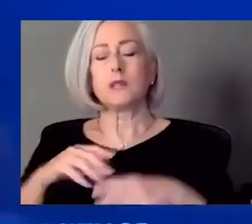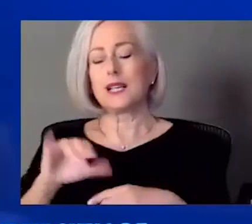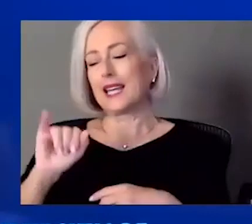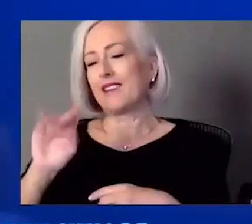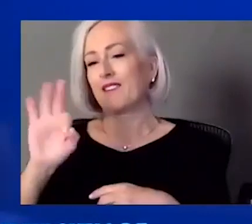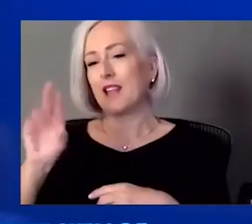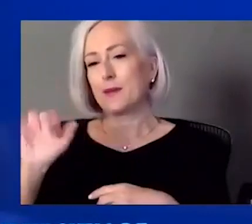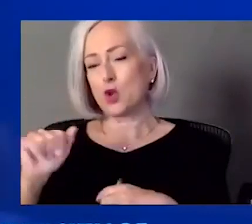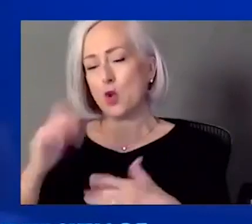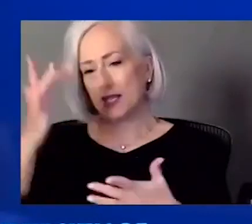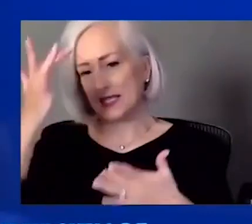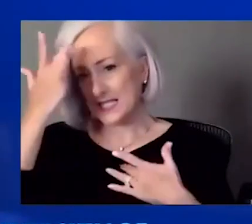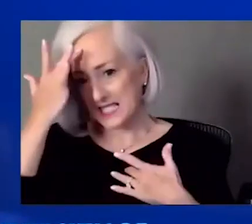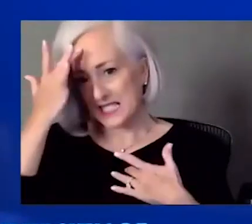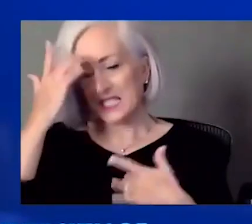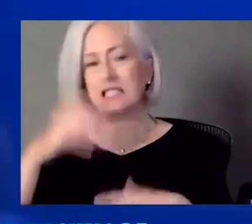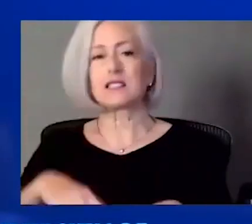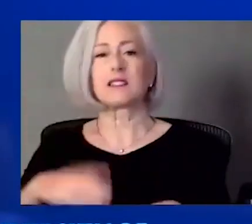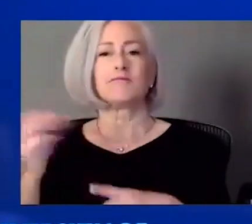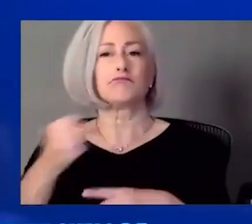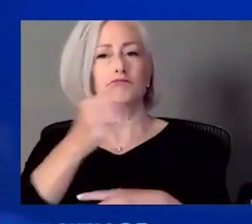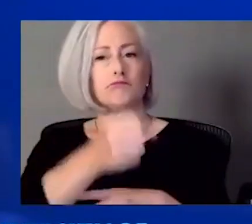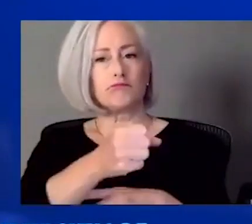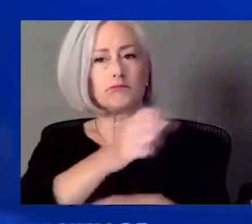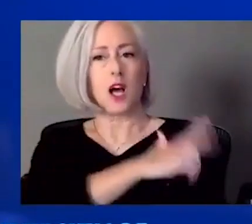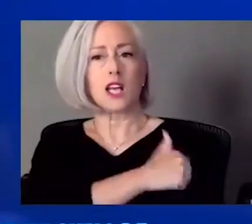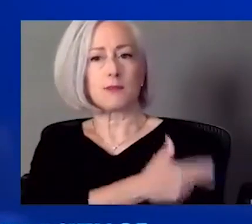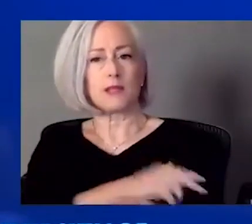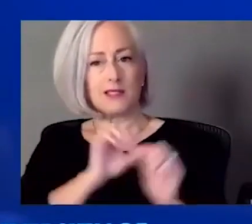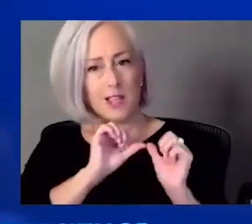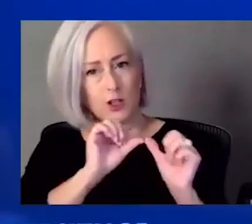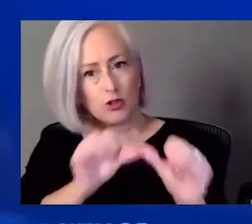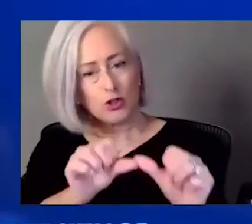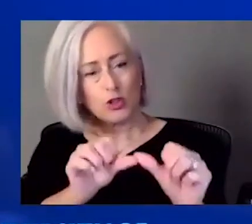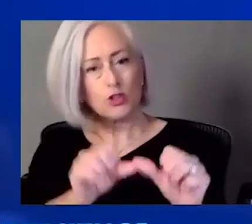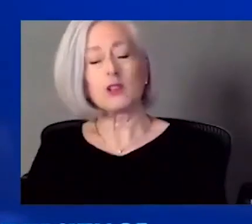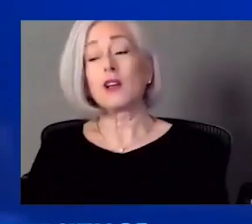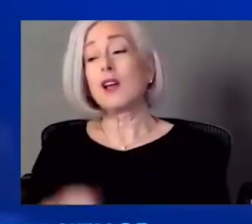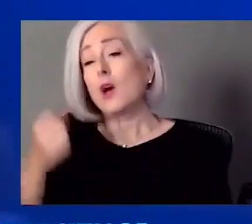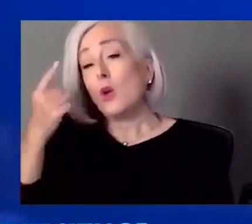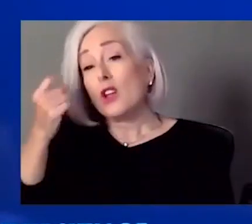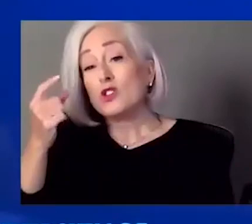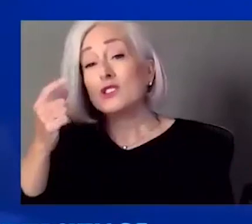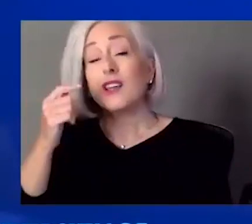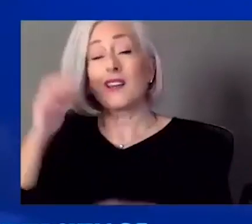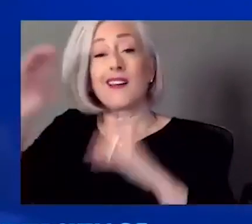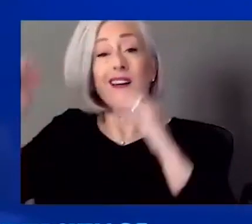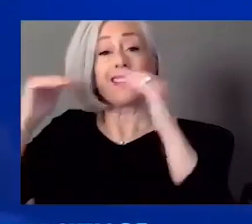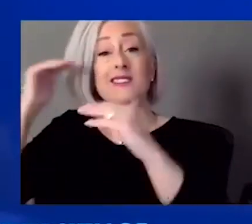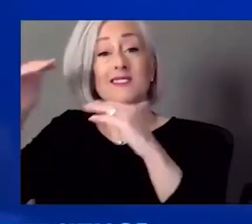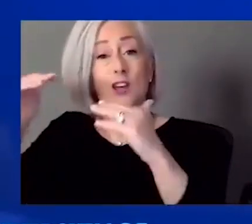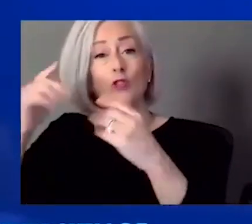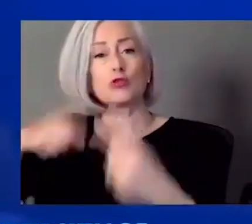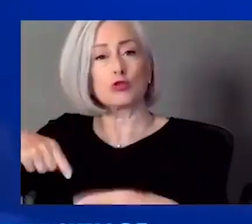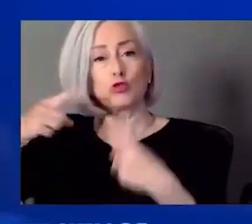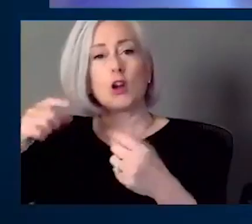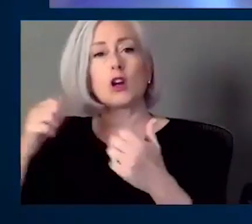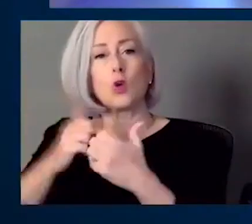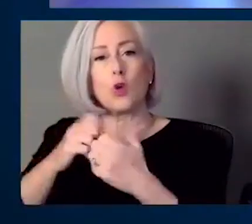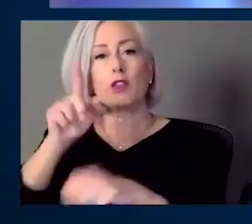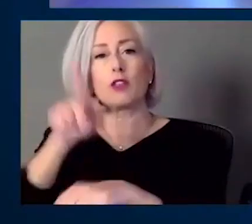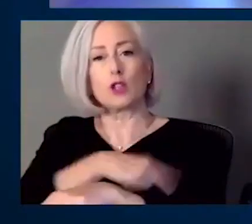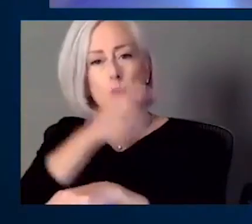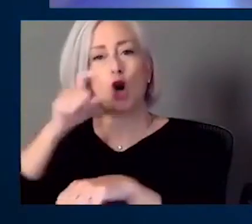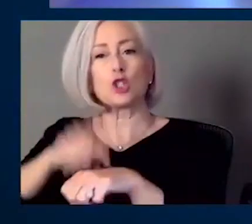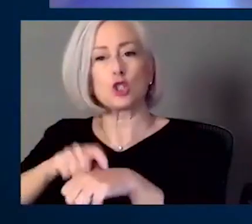And certainly we know that, um, you know, adults struggle with long COVID. We certainly wouldn't want our children to struggle with those types of issues as well. And you brought up your